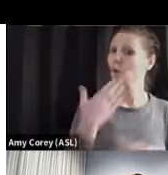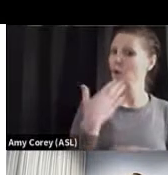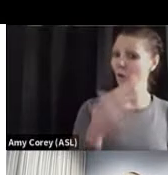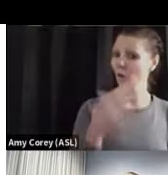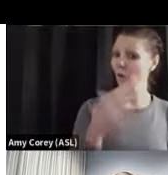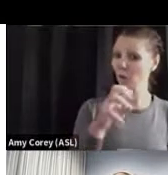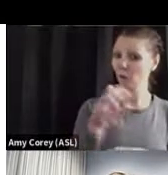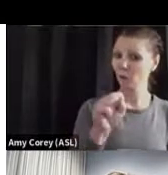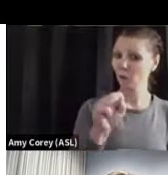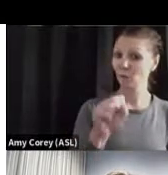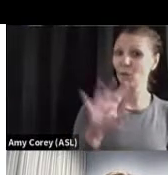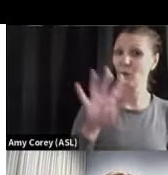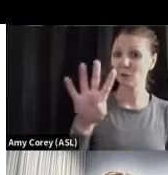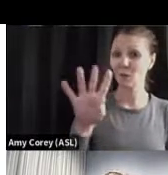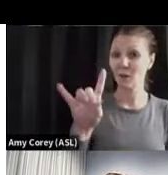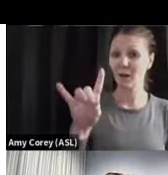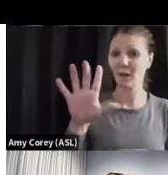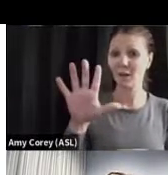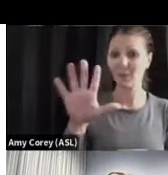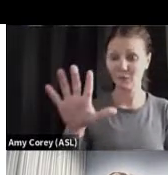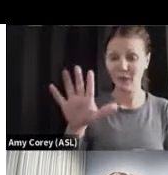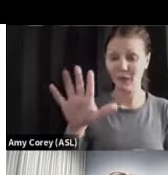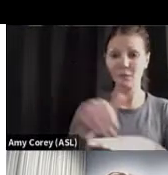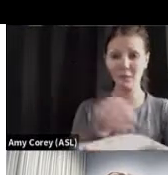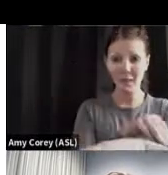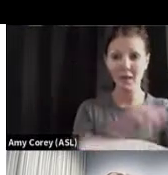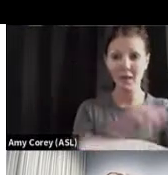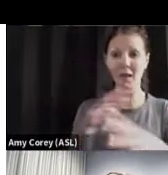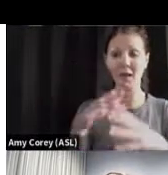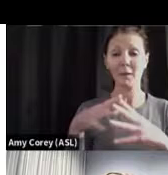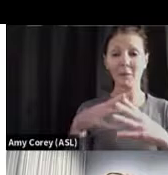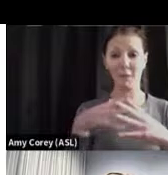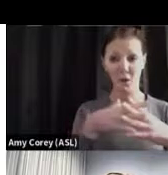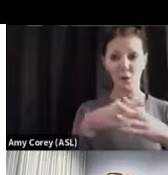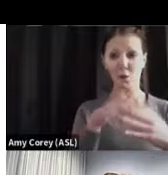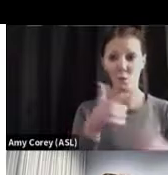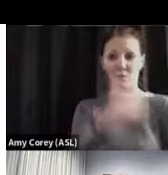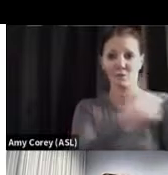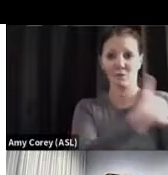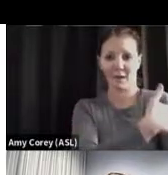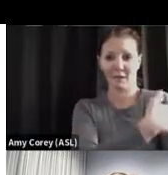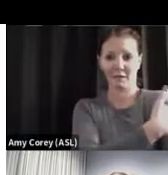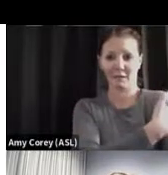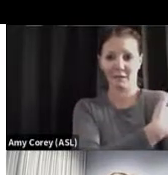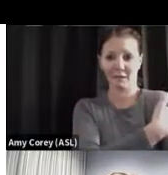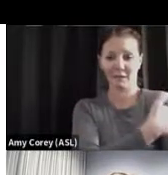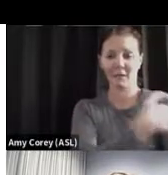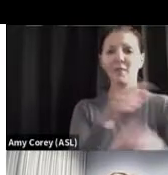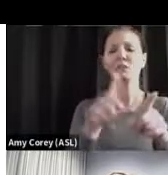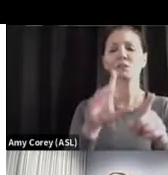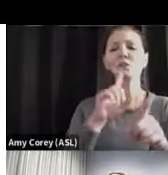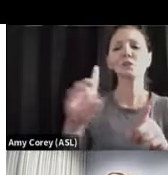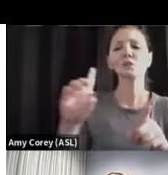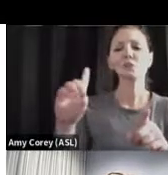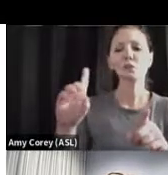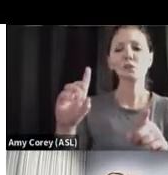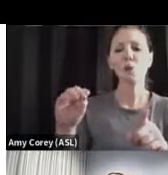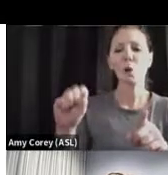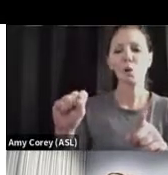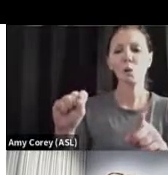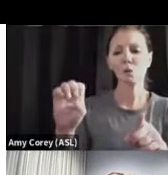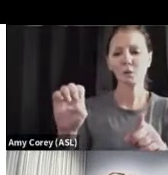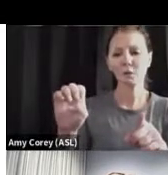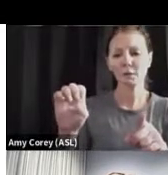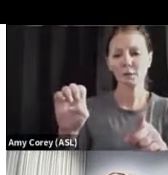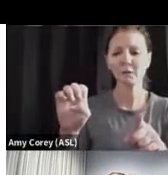we have given 485 million doses of the vaccine. These are actual doses. That's why it's more than the actual population of the